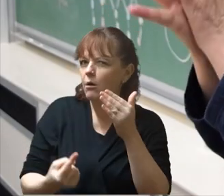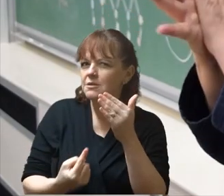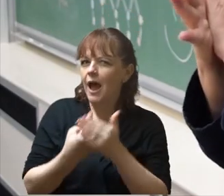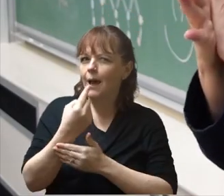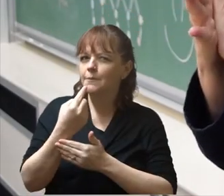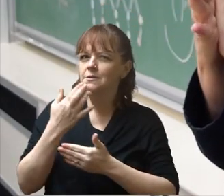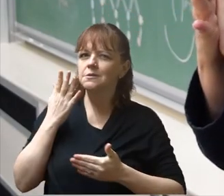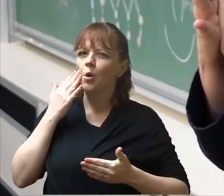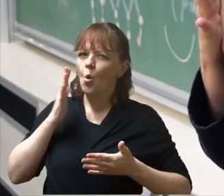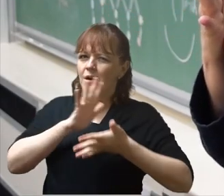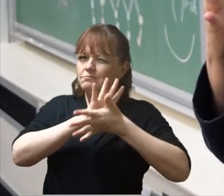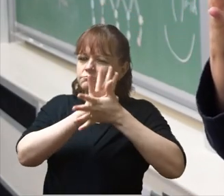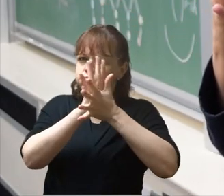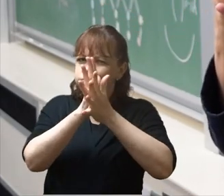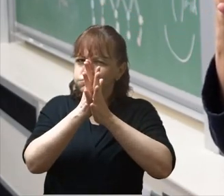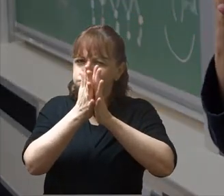wrong?